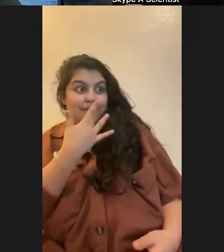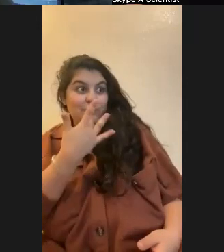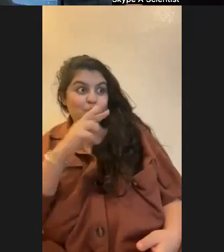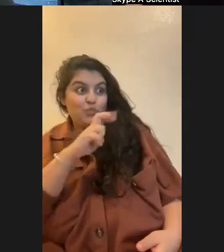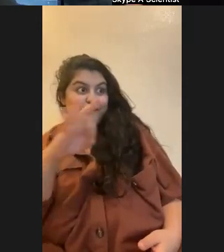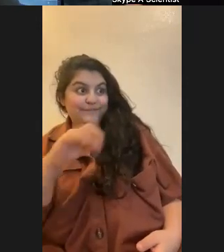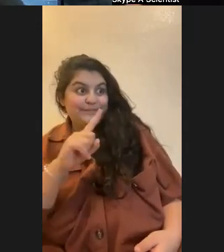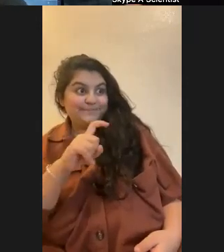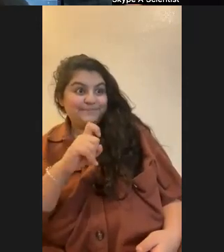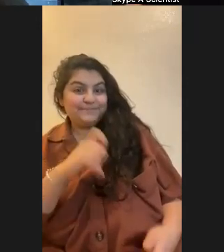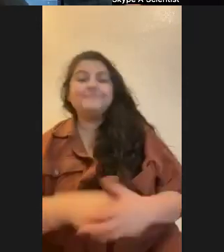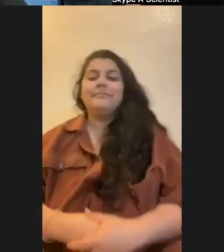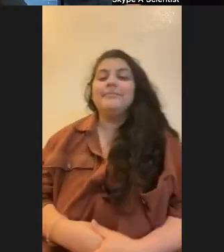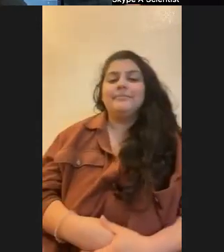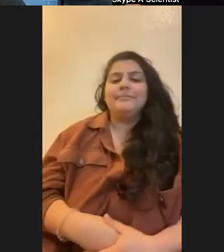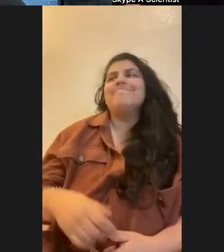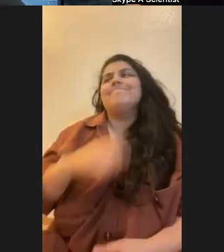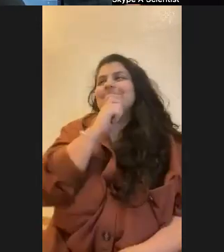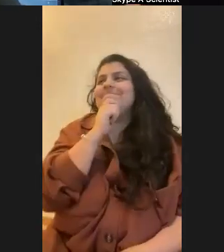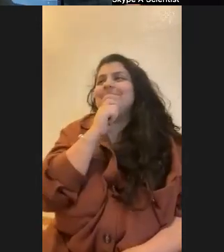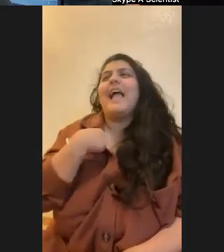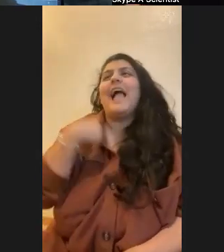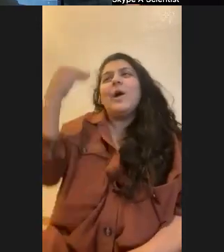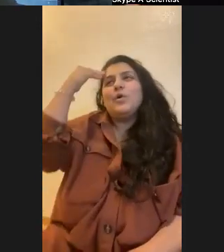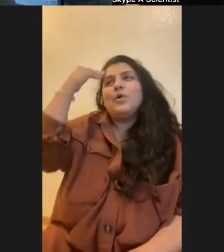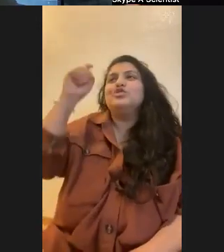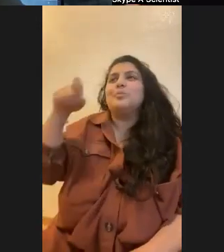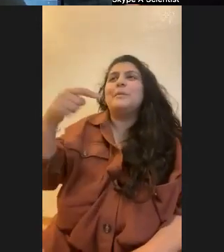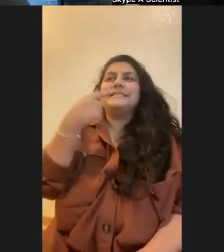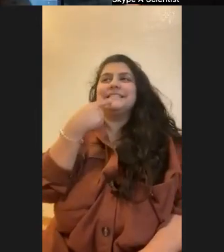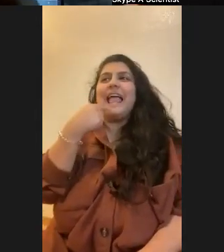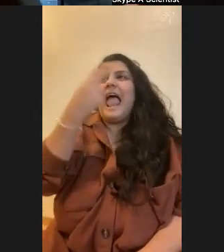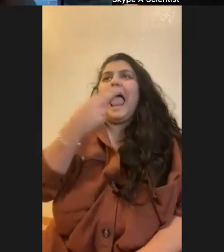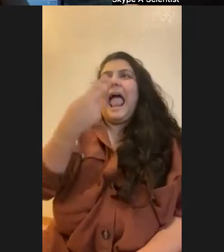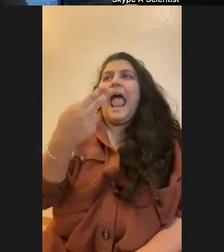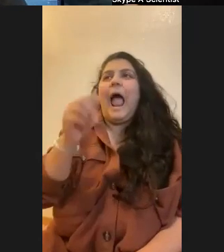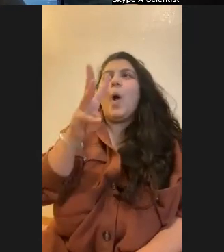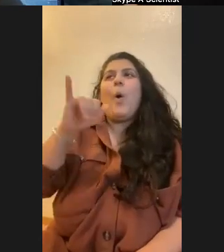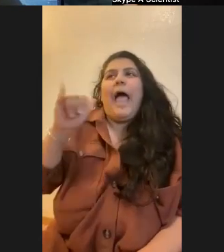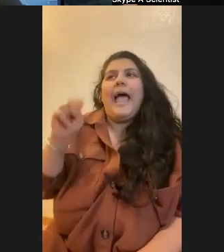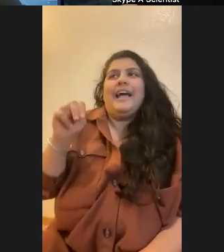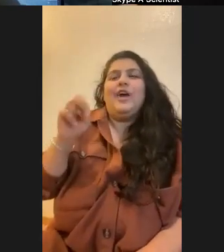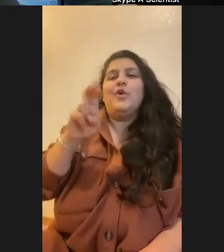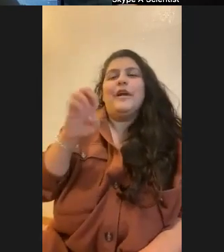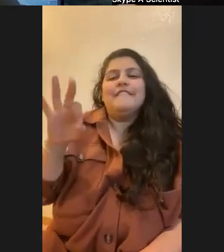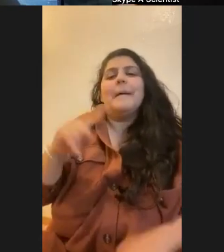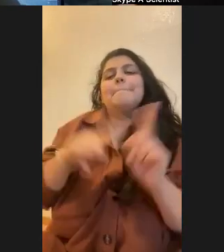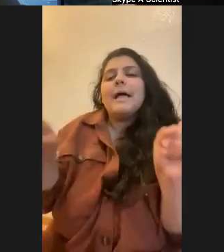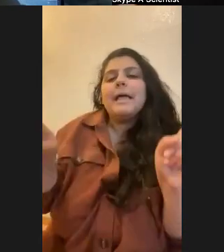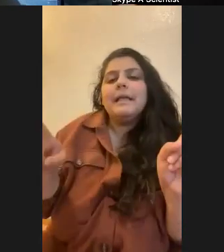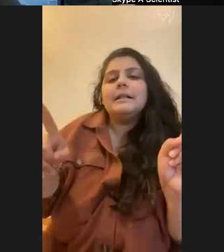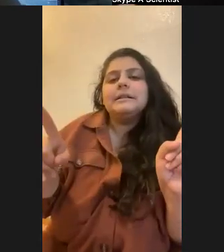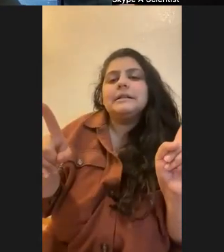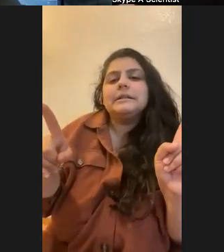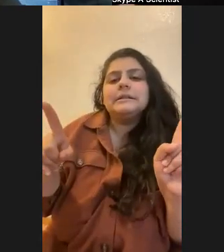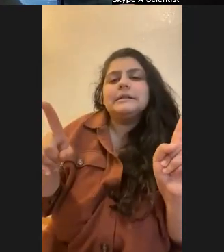Ooh, I feel like I'm supposed to say the Hawaiian reef that I'm working on. It's probably like, but I